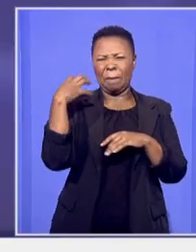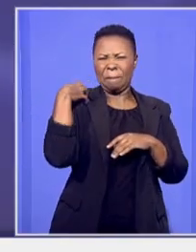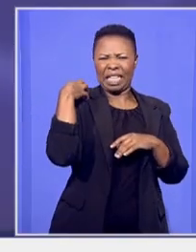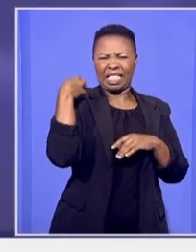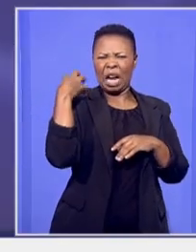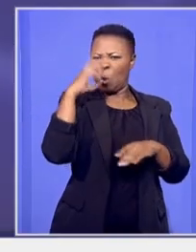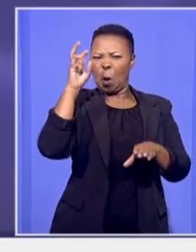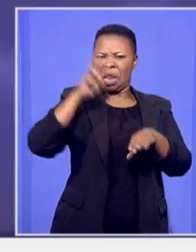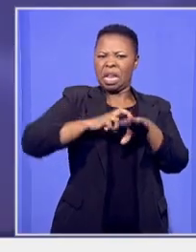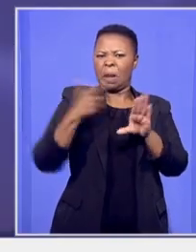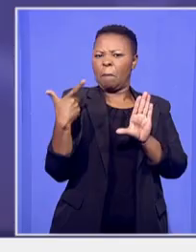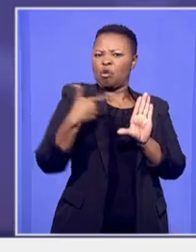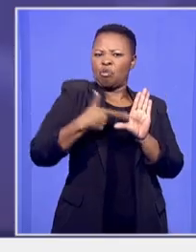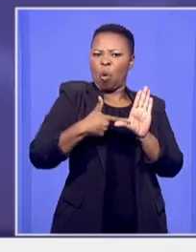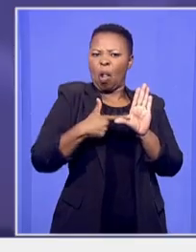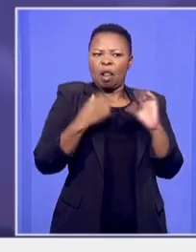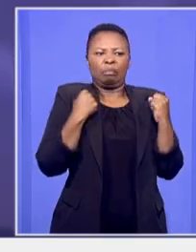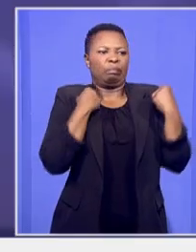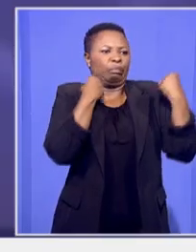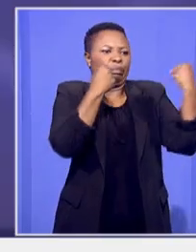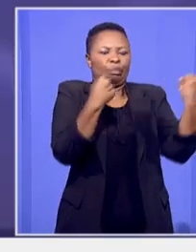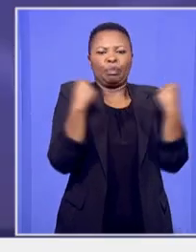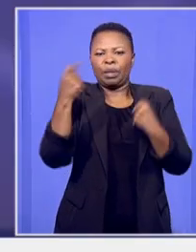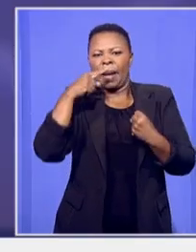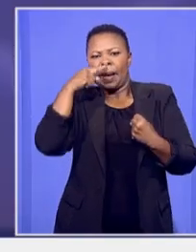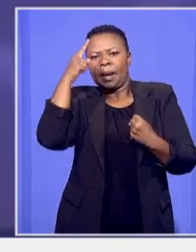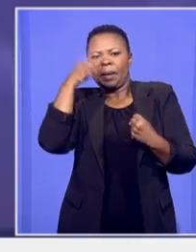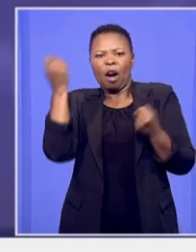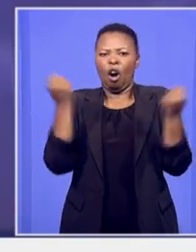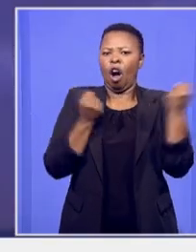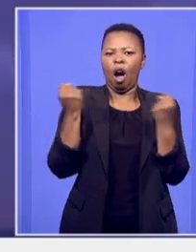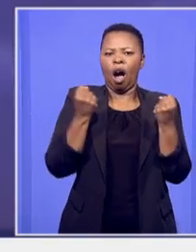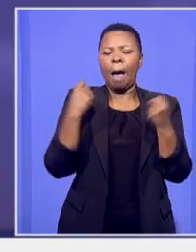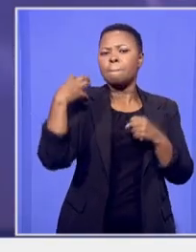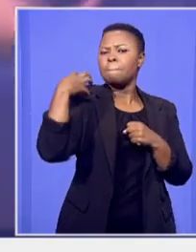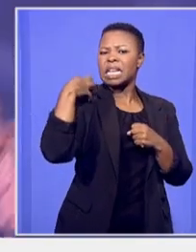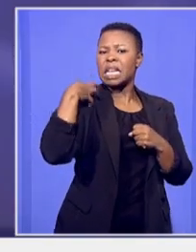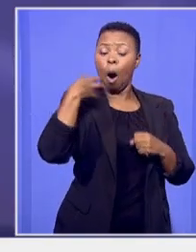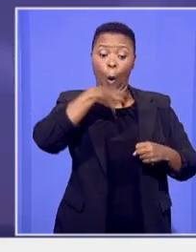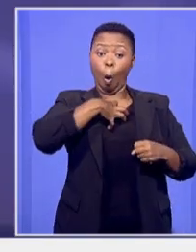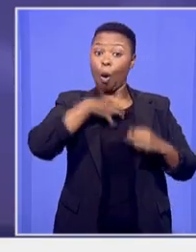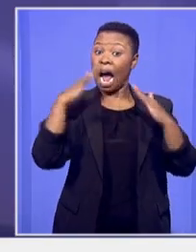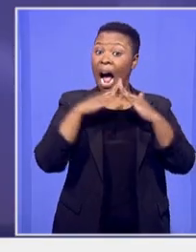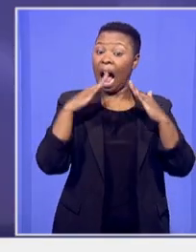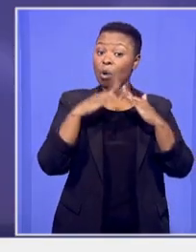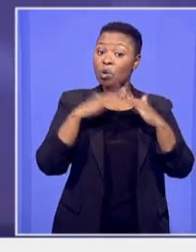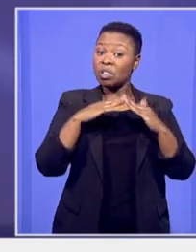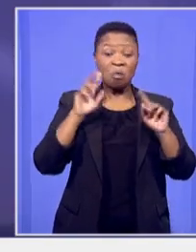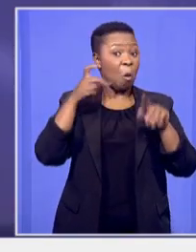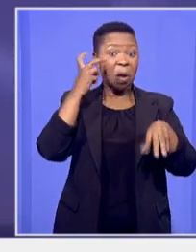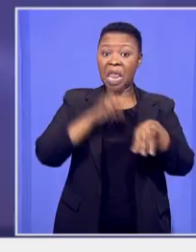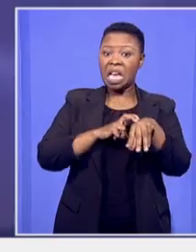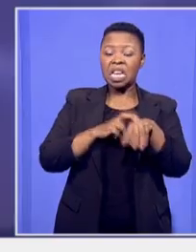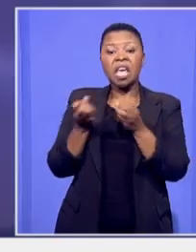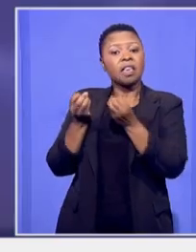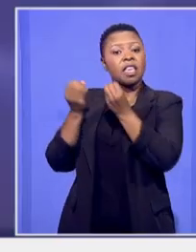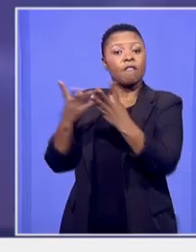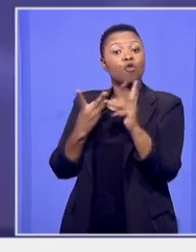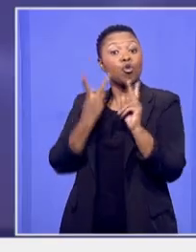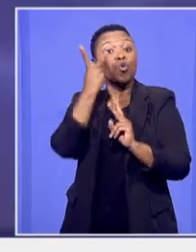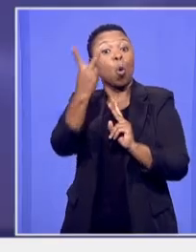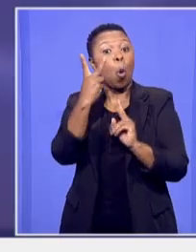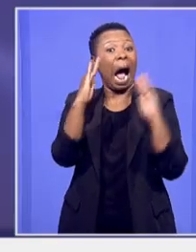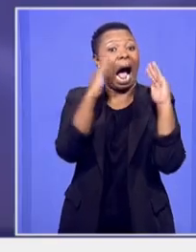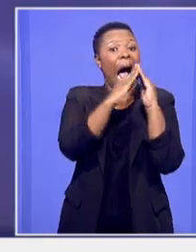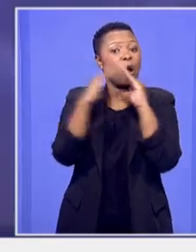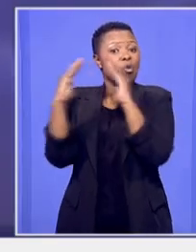petrol they are driven in luxury ministers don't need to buy their own houses they get given two houses fitted